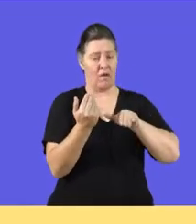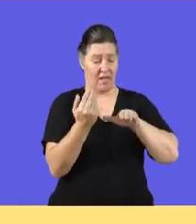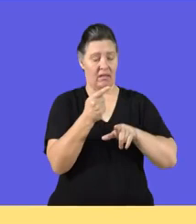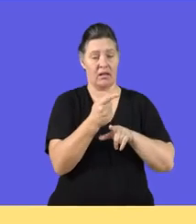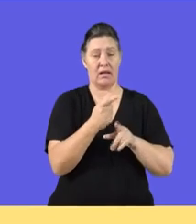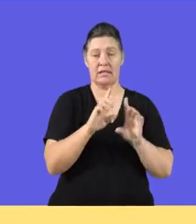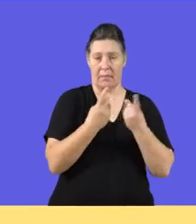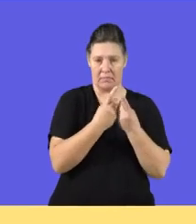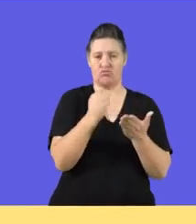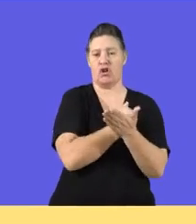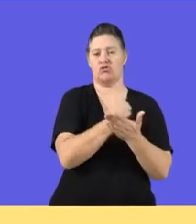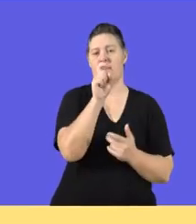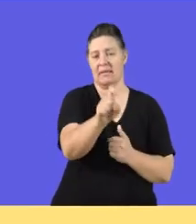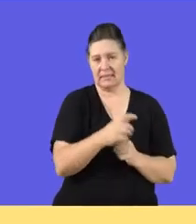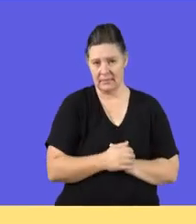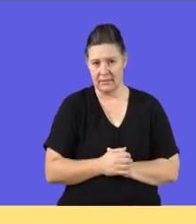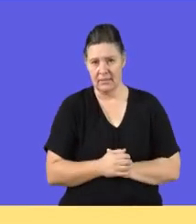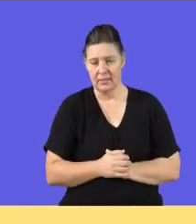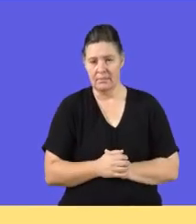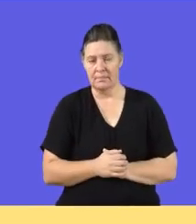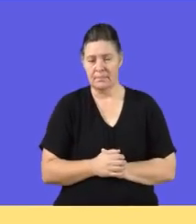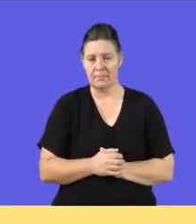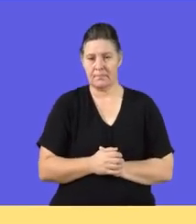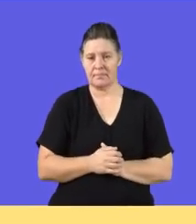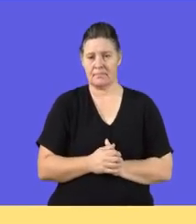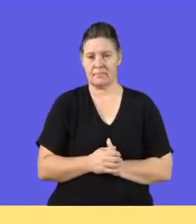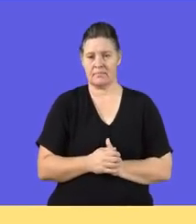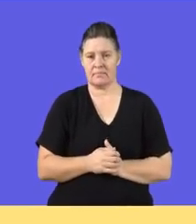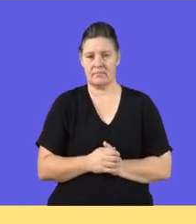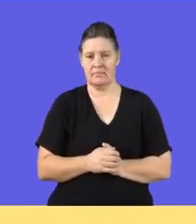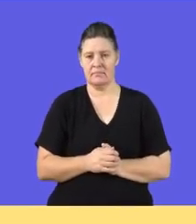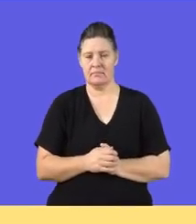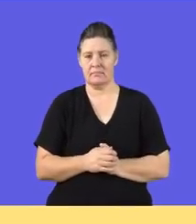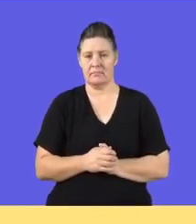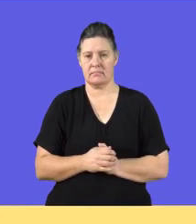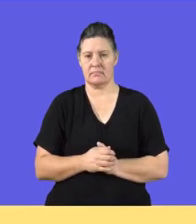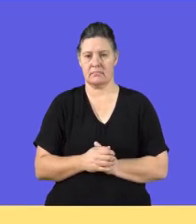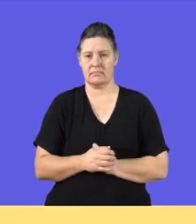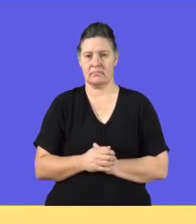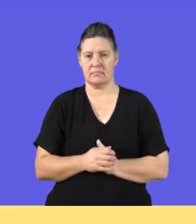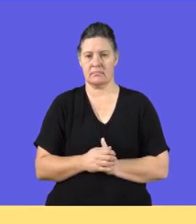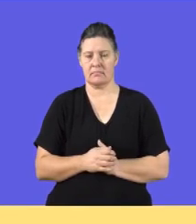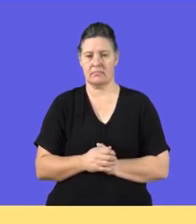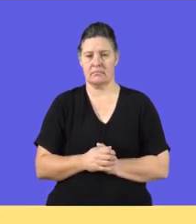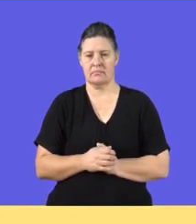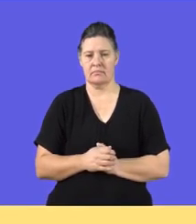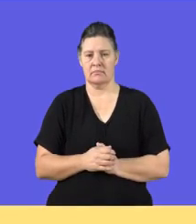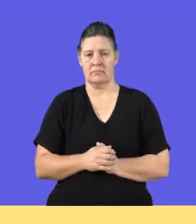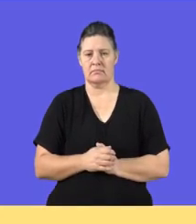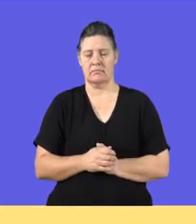traffic department. They must be registered with the traffic